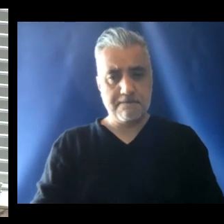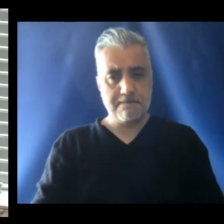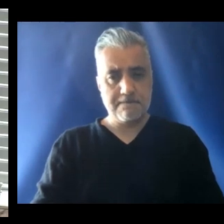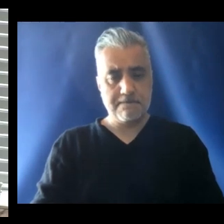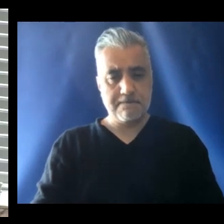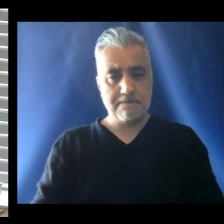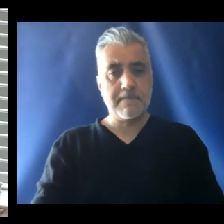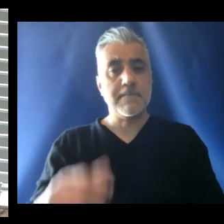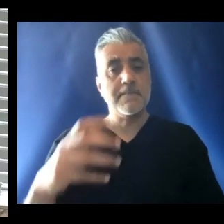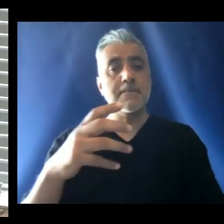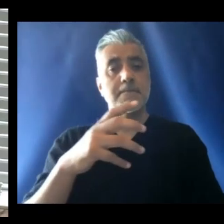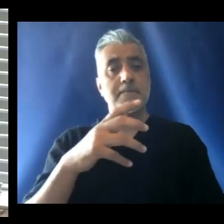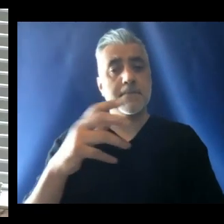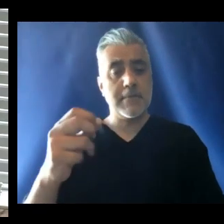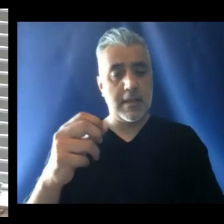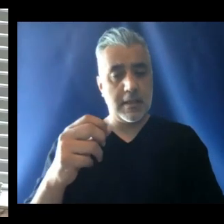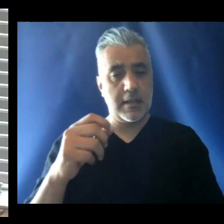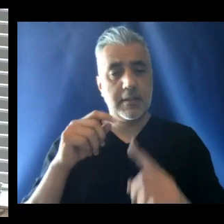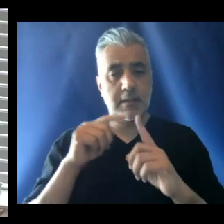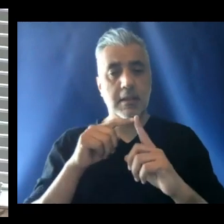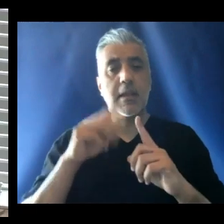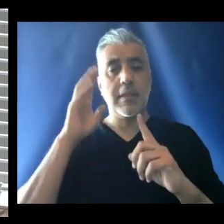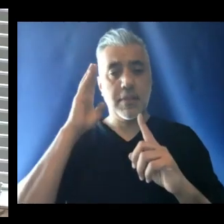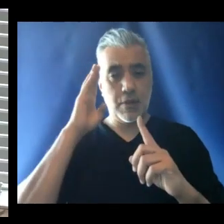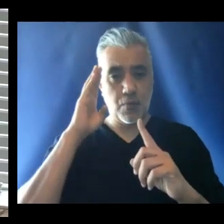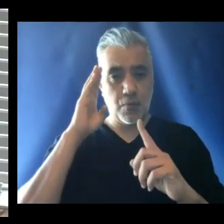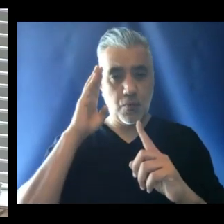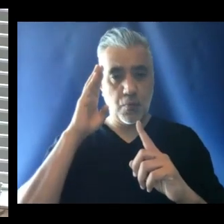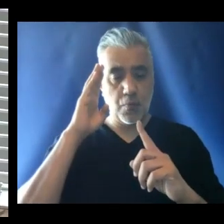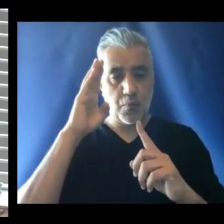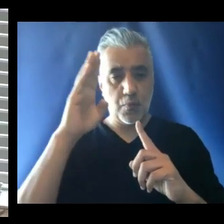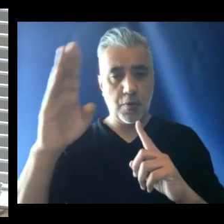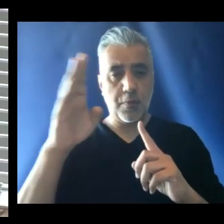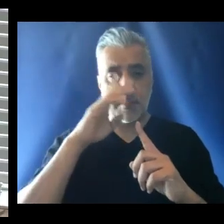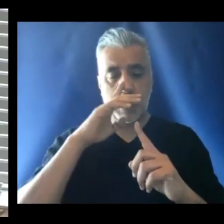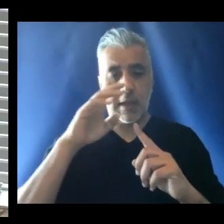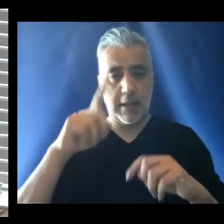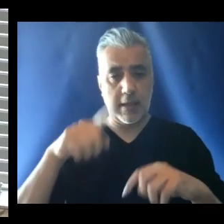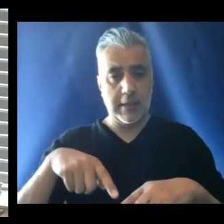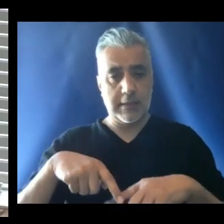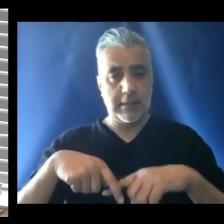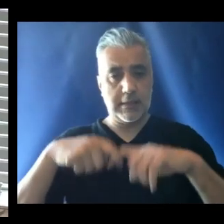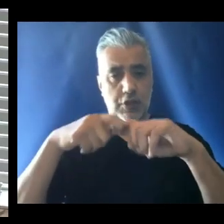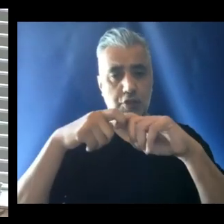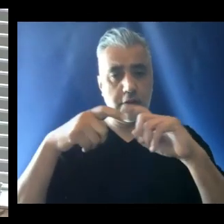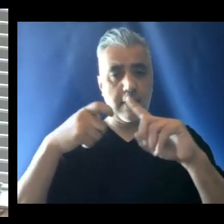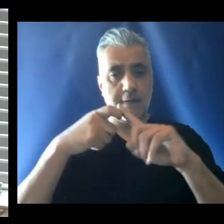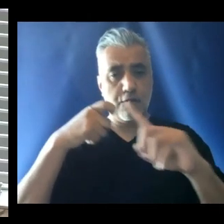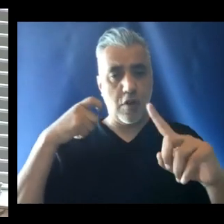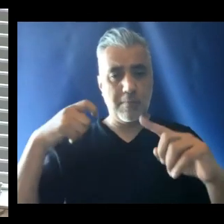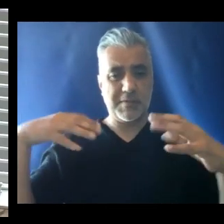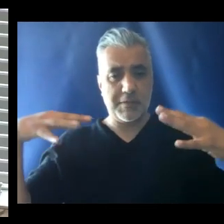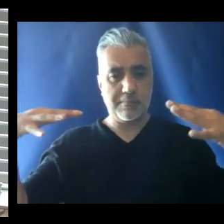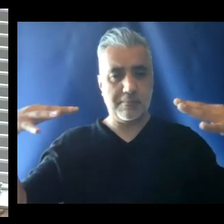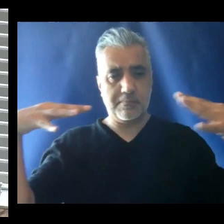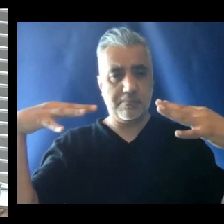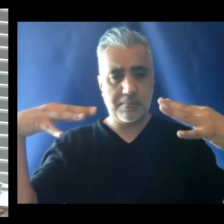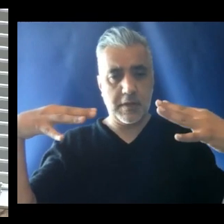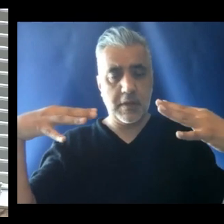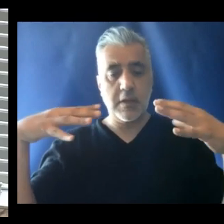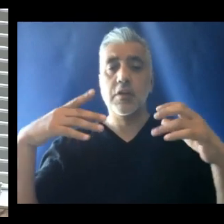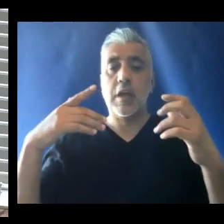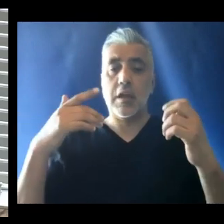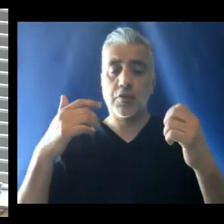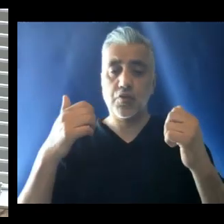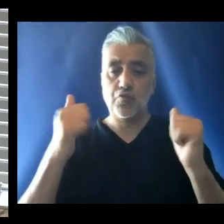And the Holy Father asking that there will be a cessation from the tension and to